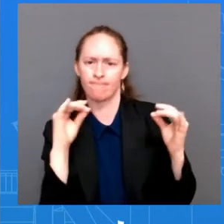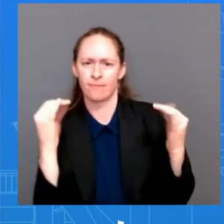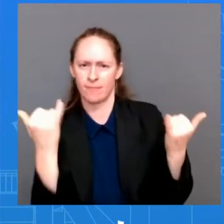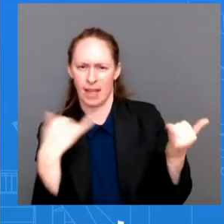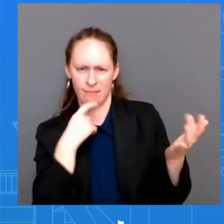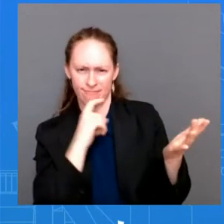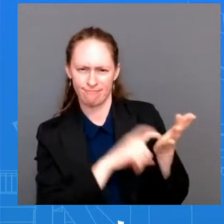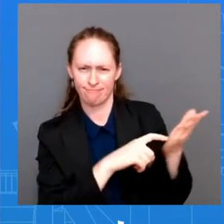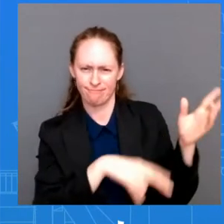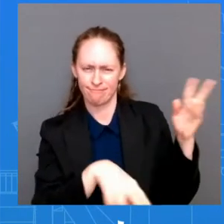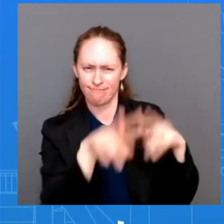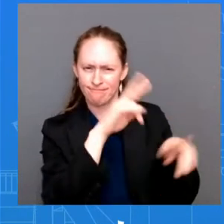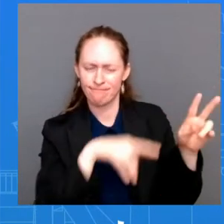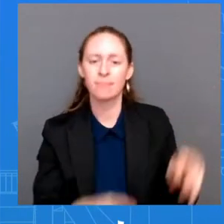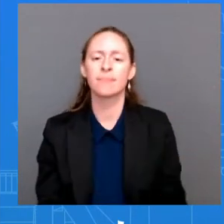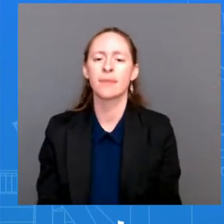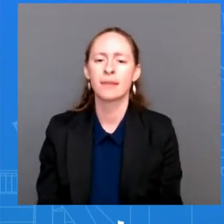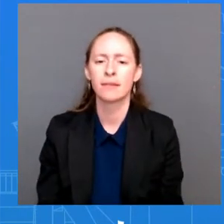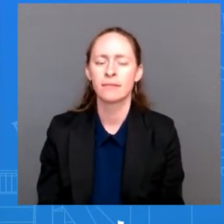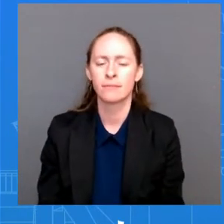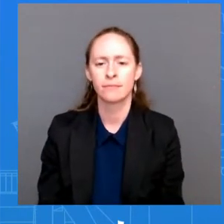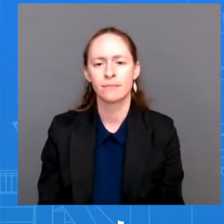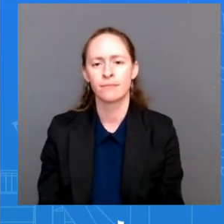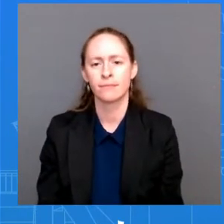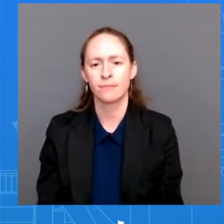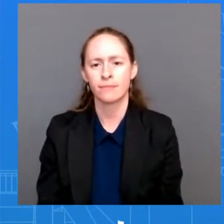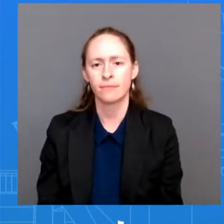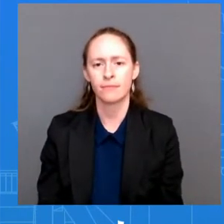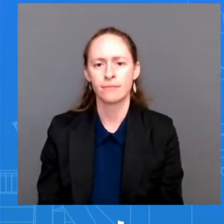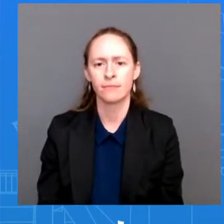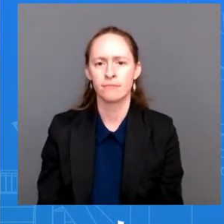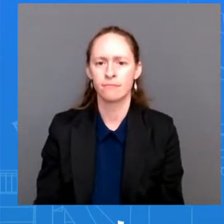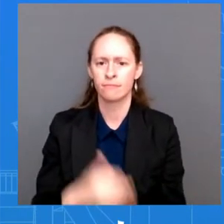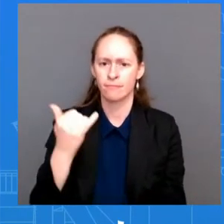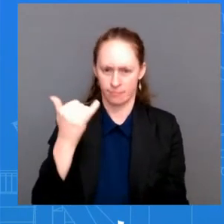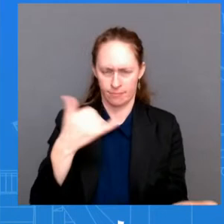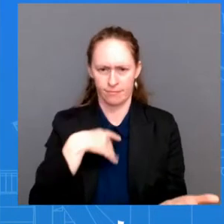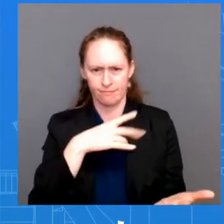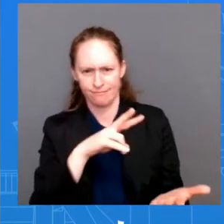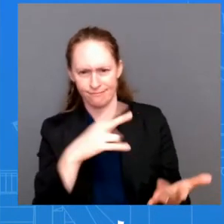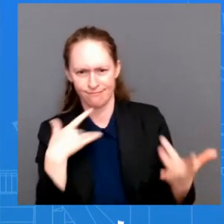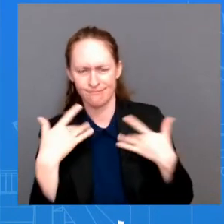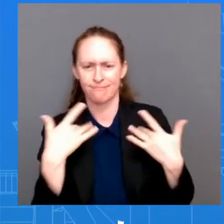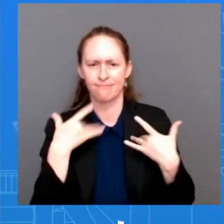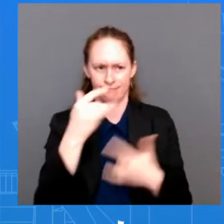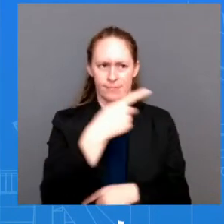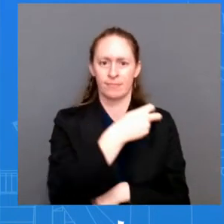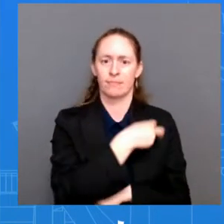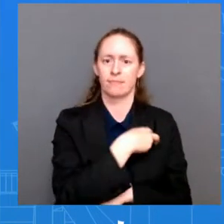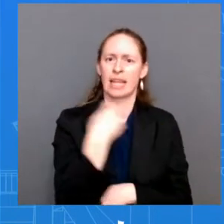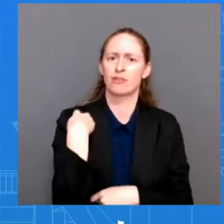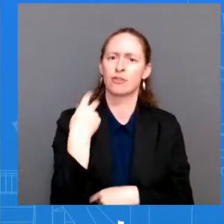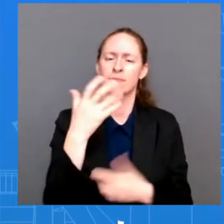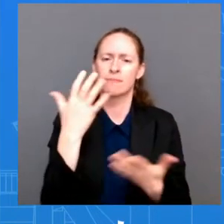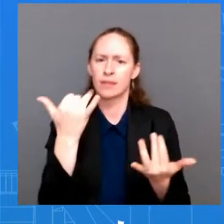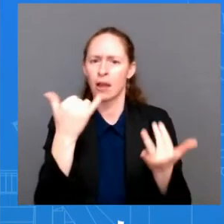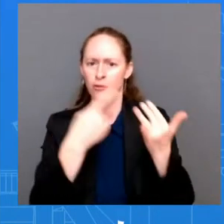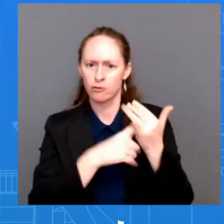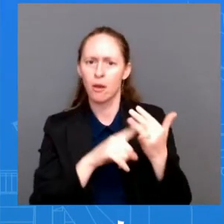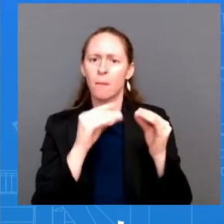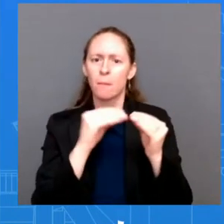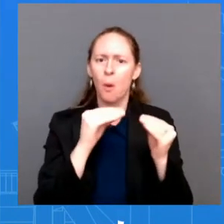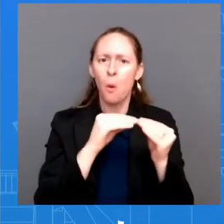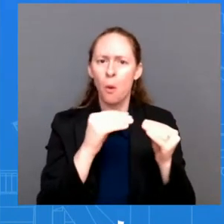such as further spurious legal claims by Beijing's public assertions last month, I'm sorry, like Beijing's public